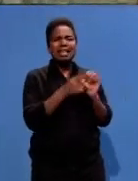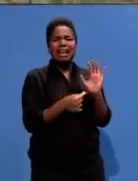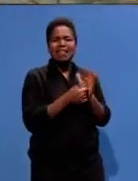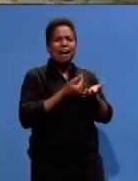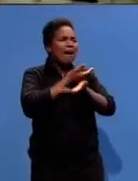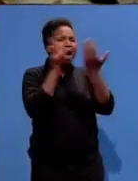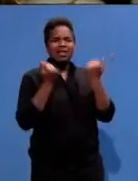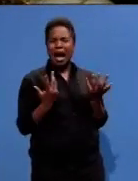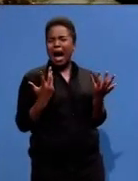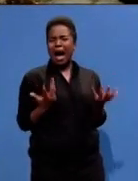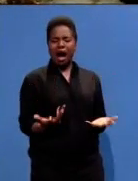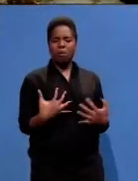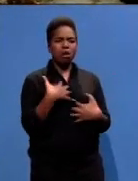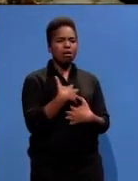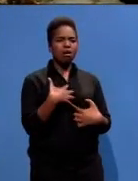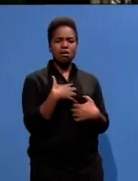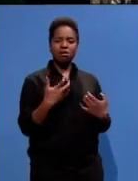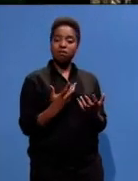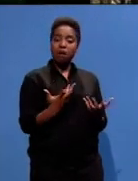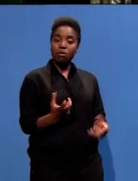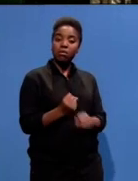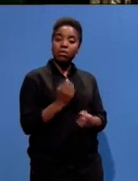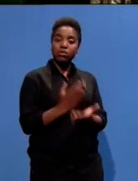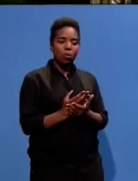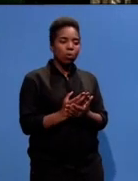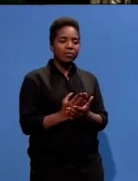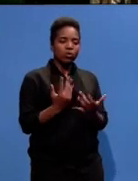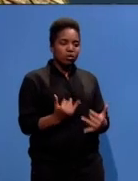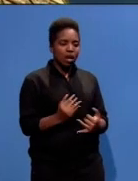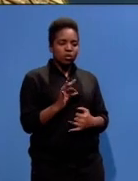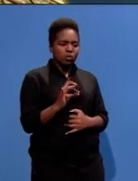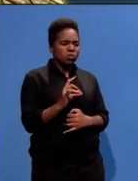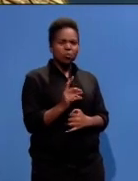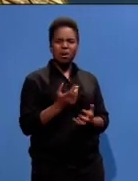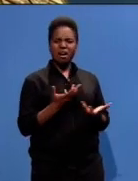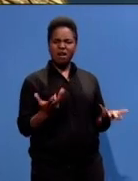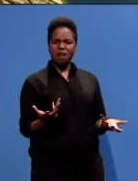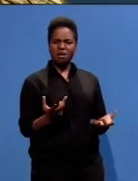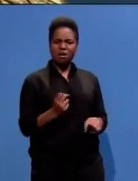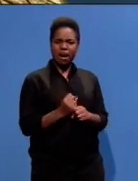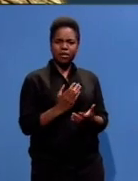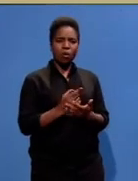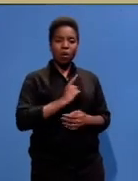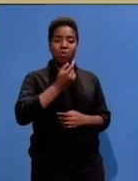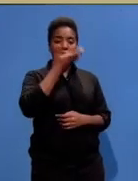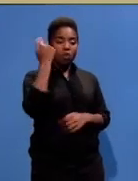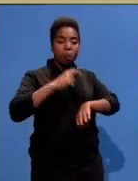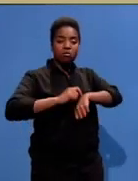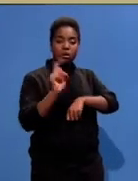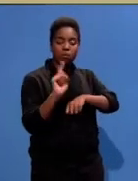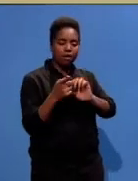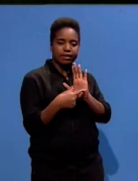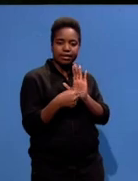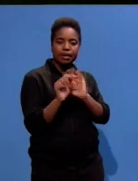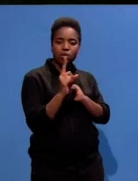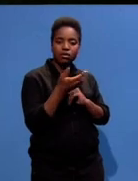How did you all manage to navigate a sense of reality, a normality about just the world out there?